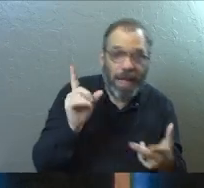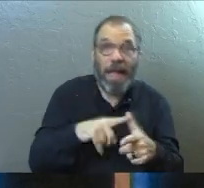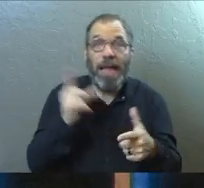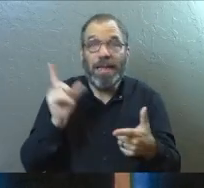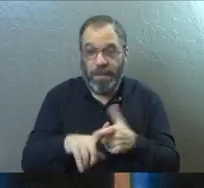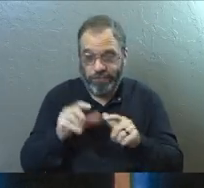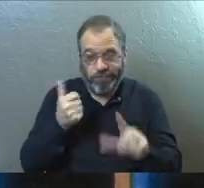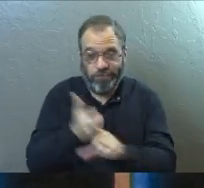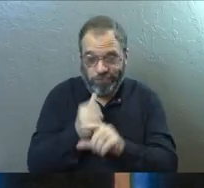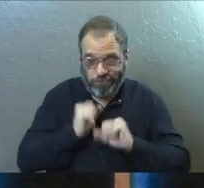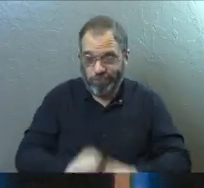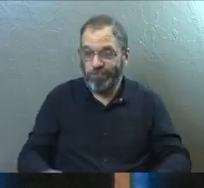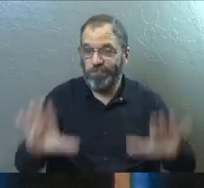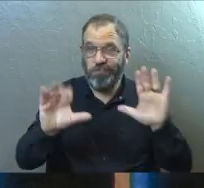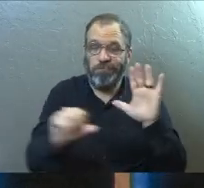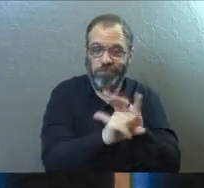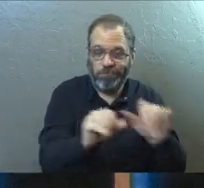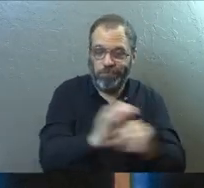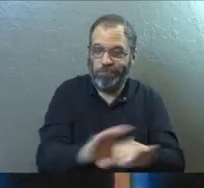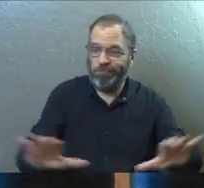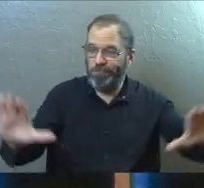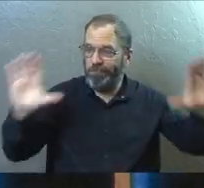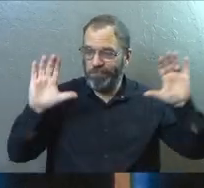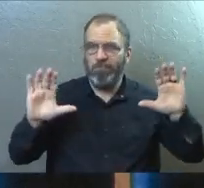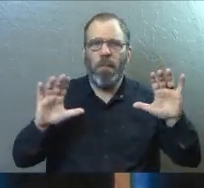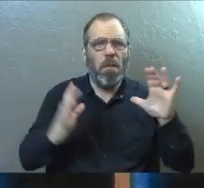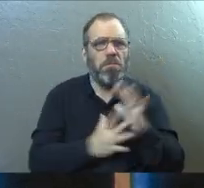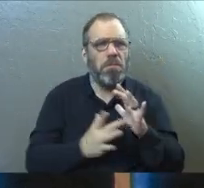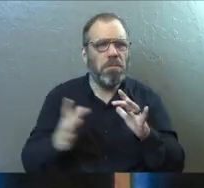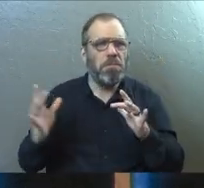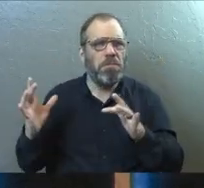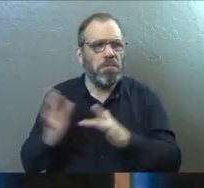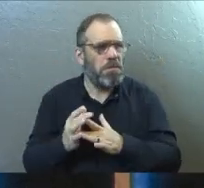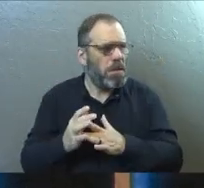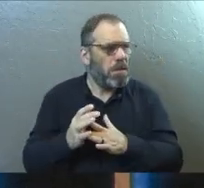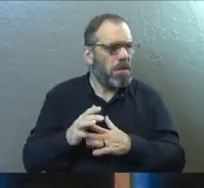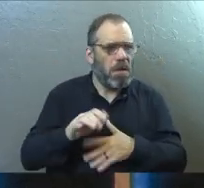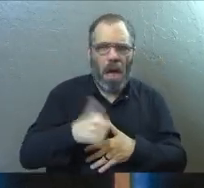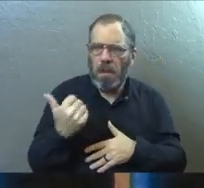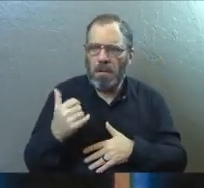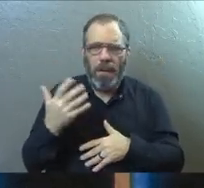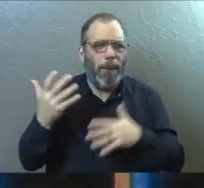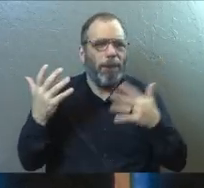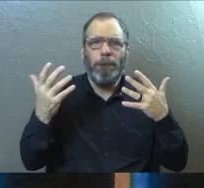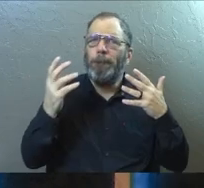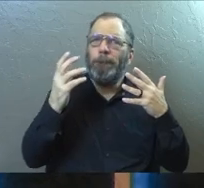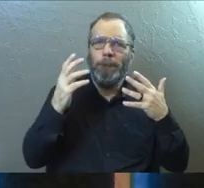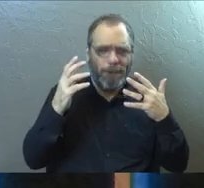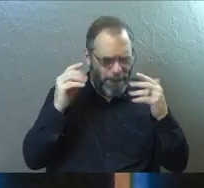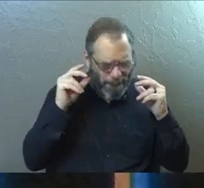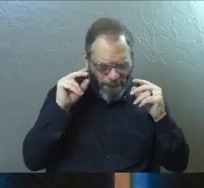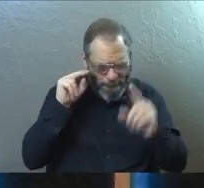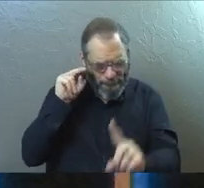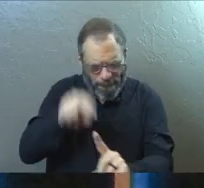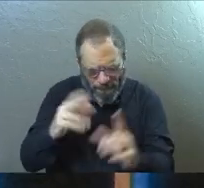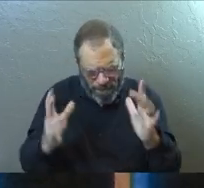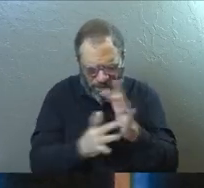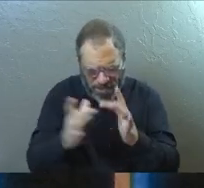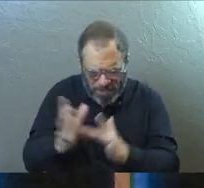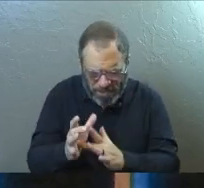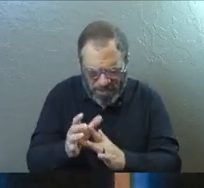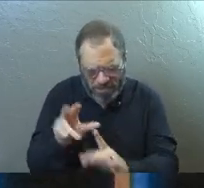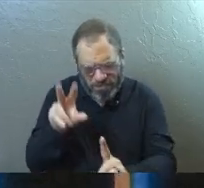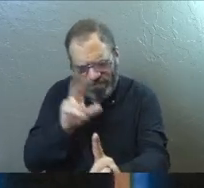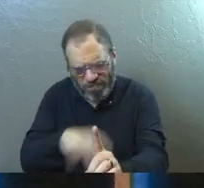eventually sacrificed himself for us. Jesus is a holy other thing. And looking at Jesus is like